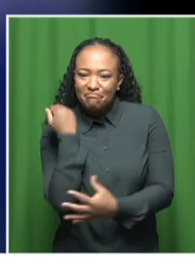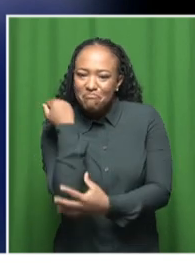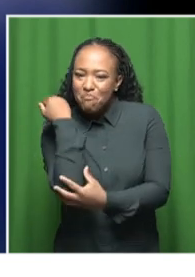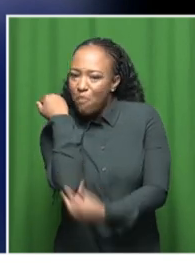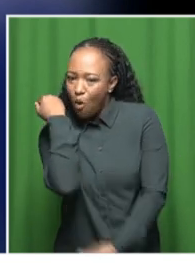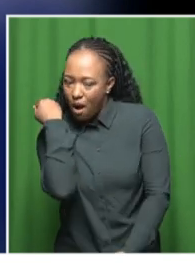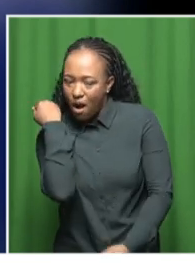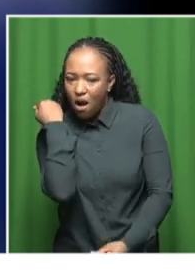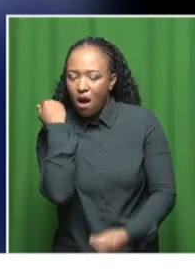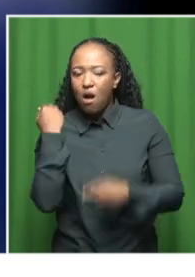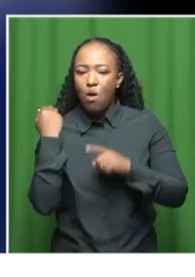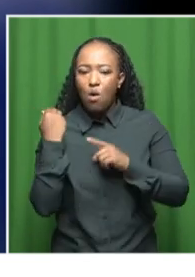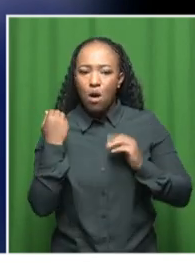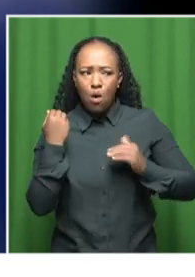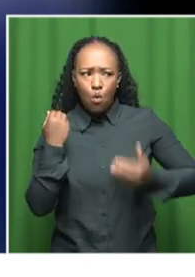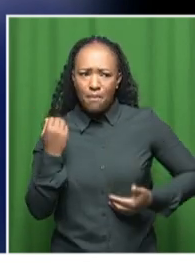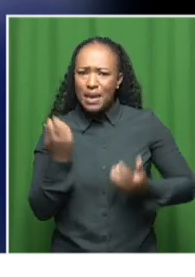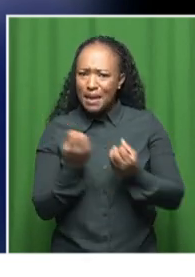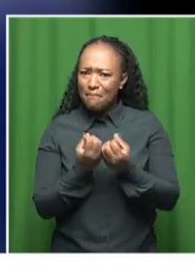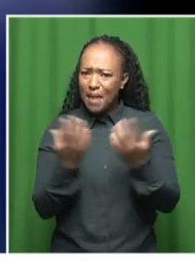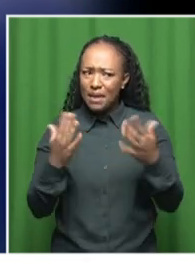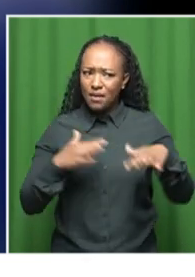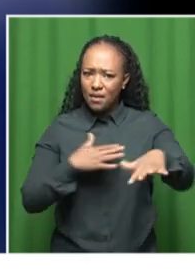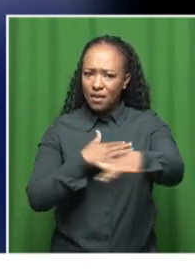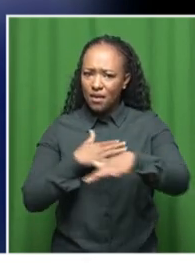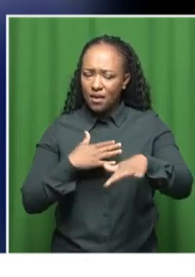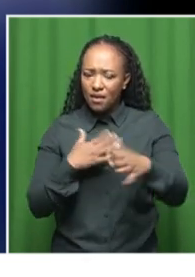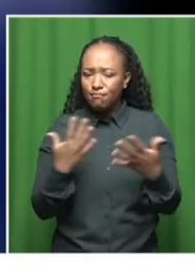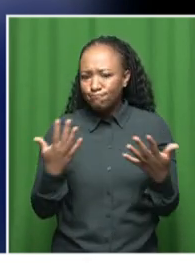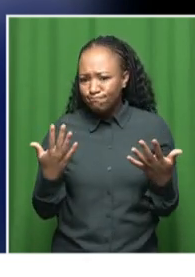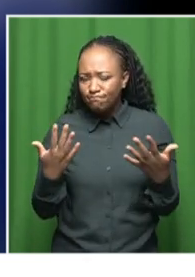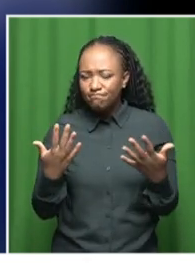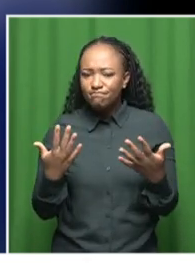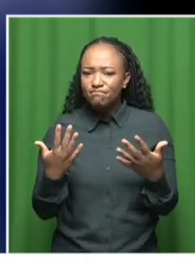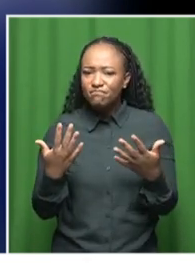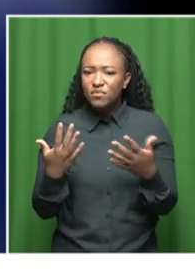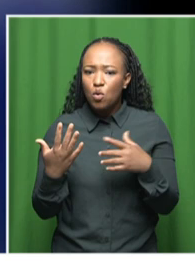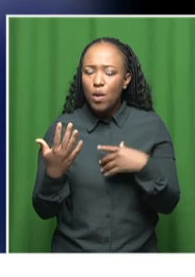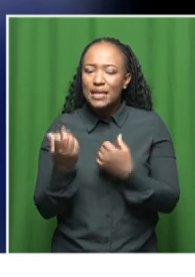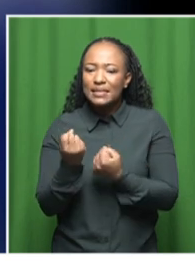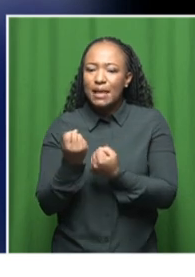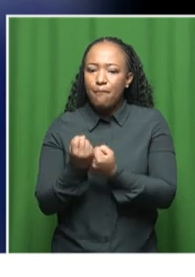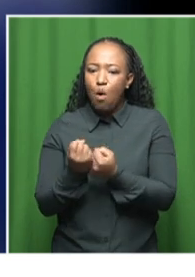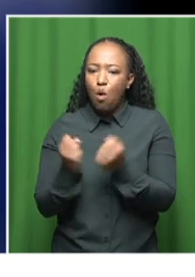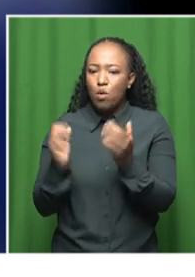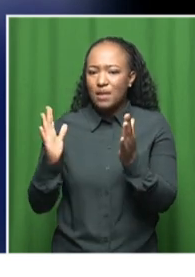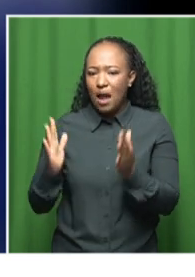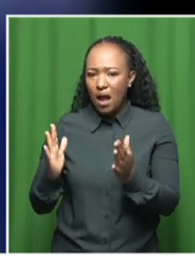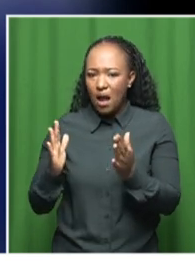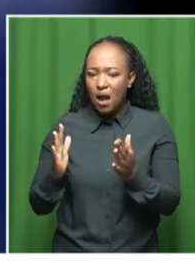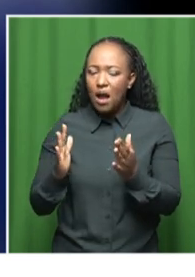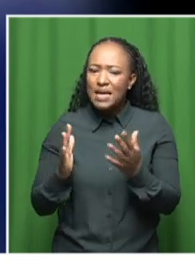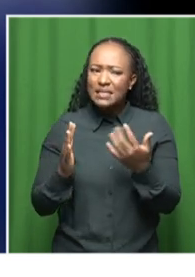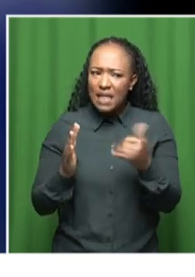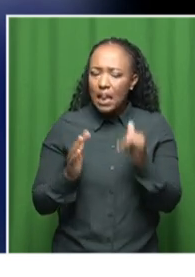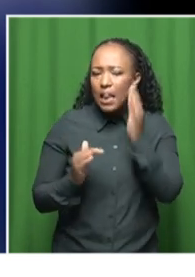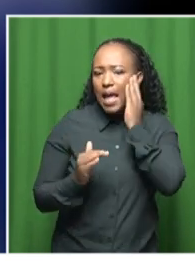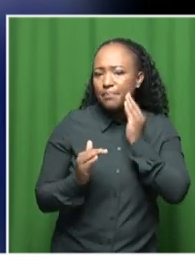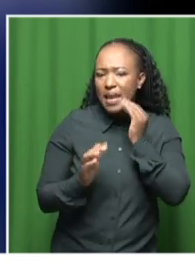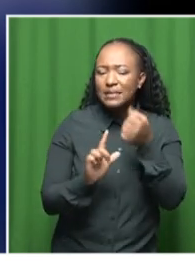lot of women who are in those spaces also carrying the brand of being supporters, while there are survivors with very,